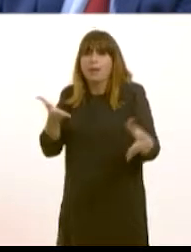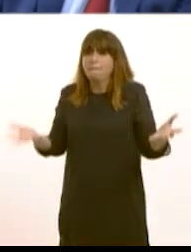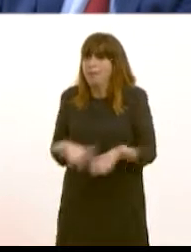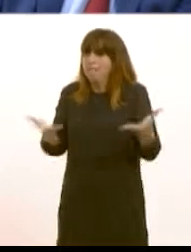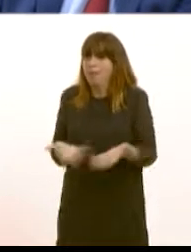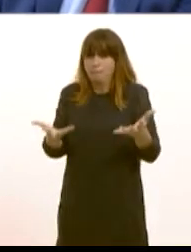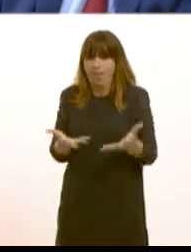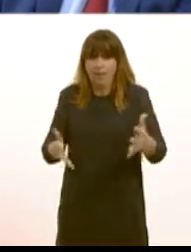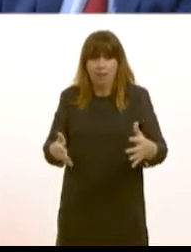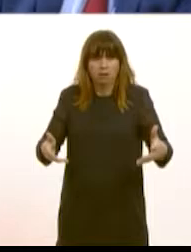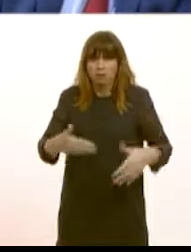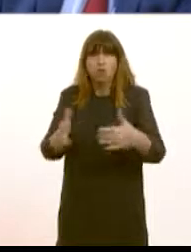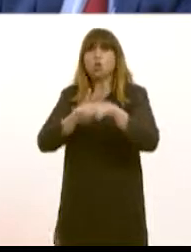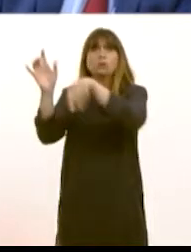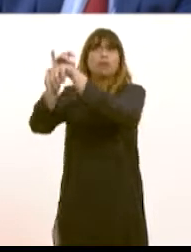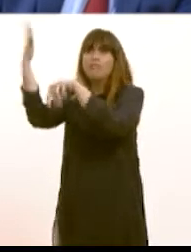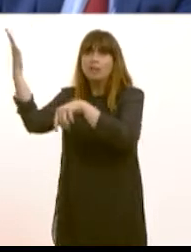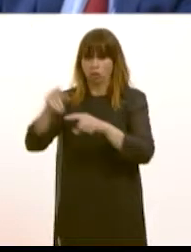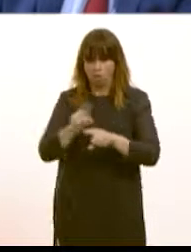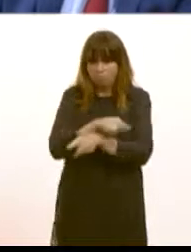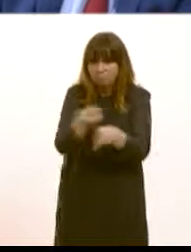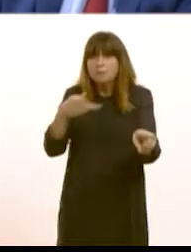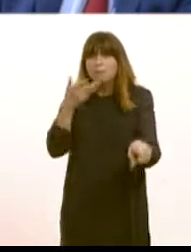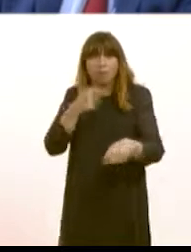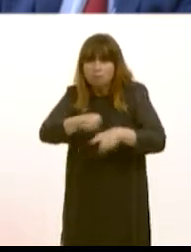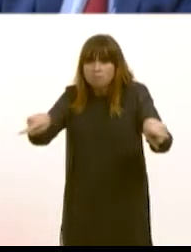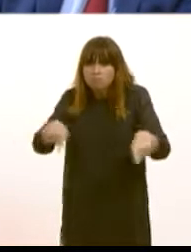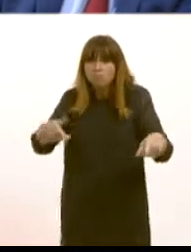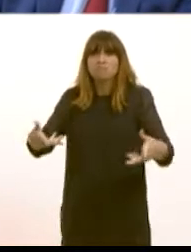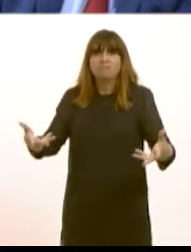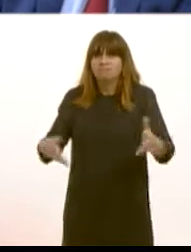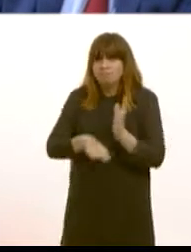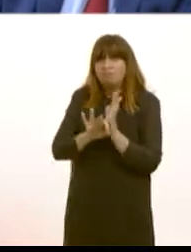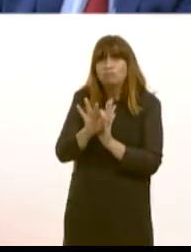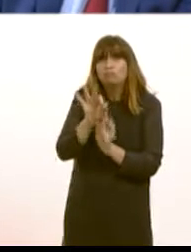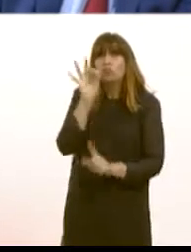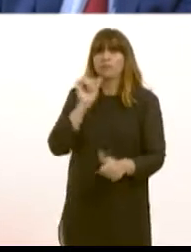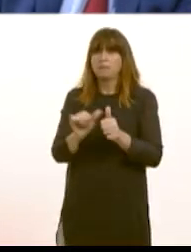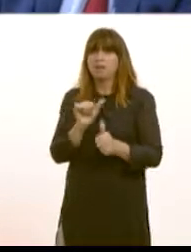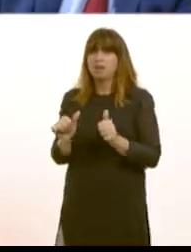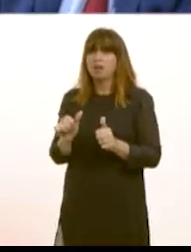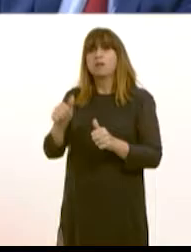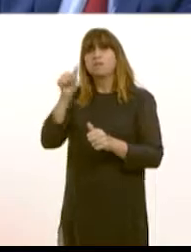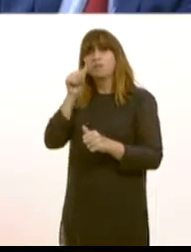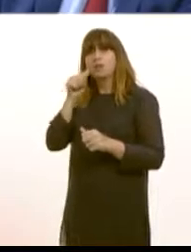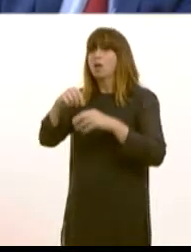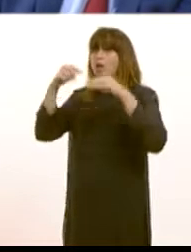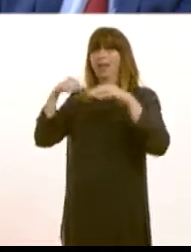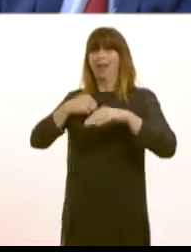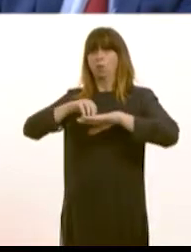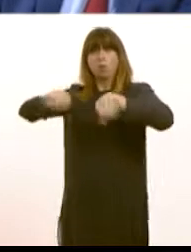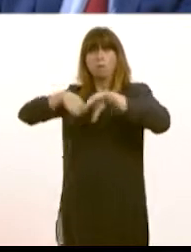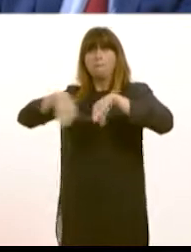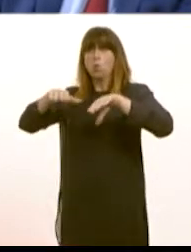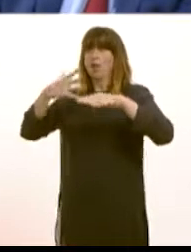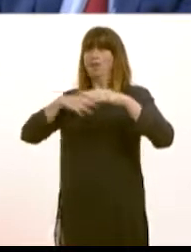true. We need, for example, to look at a velodrome with seats, which we don't have. We need to look at the national pool. It doesn't have seats. have a diving pool. That needs to be